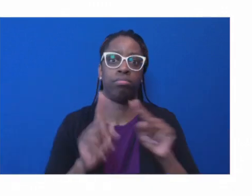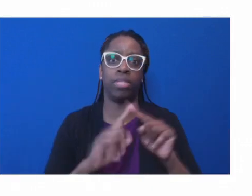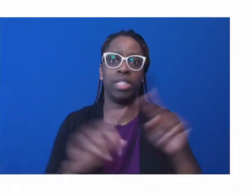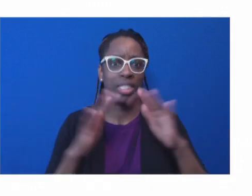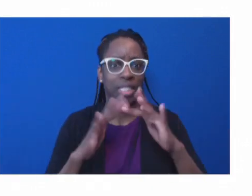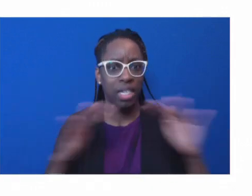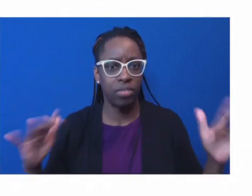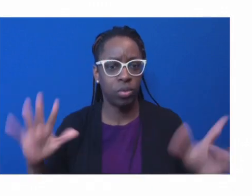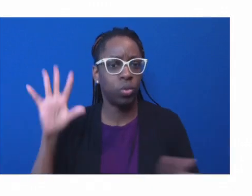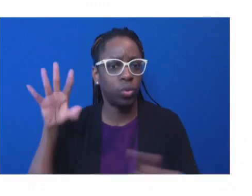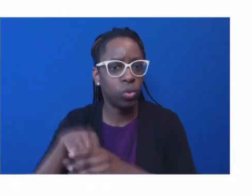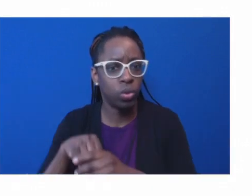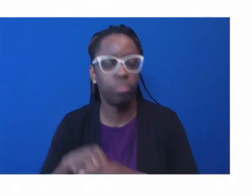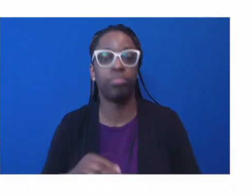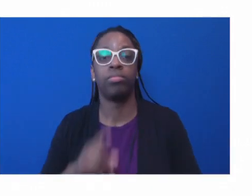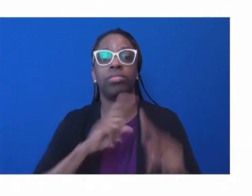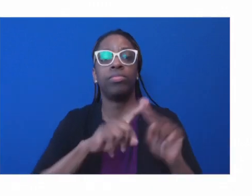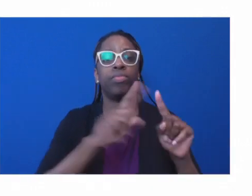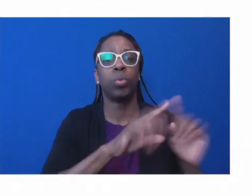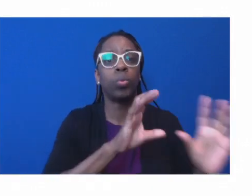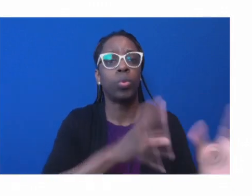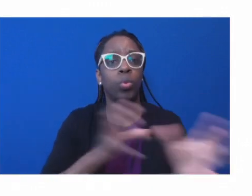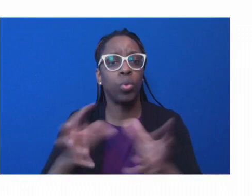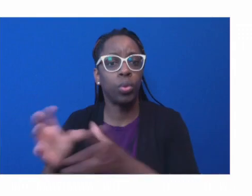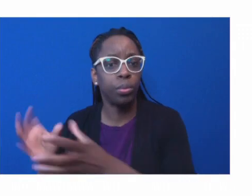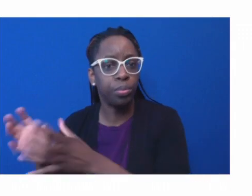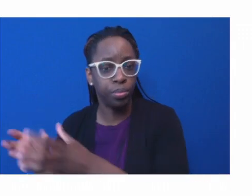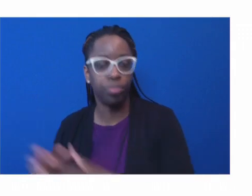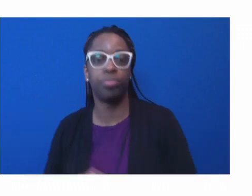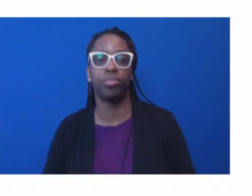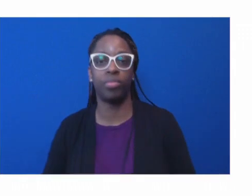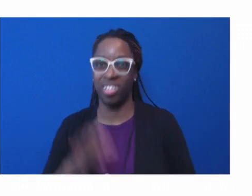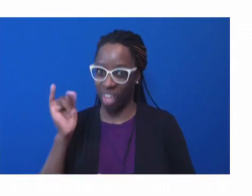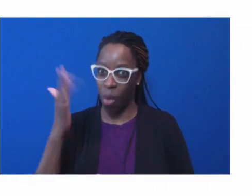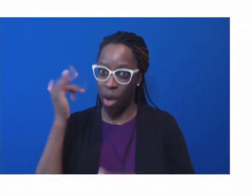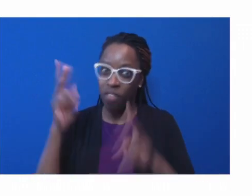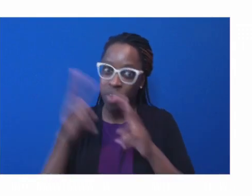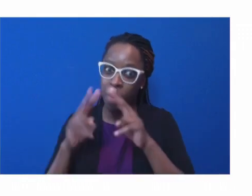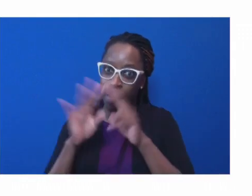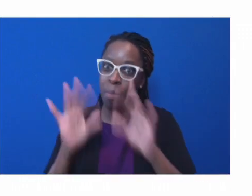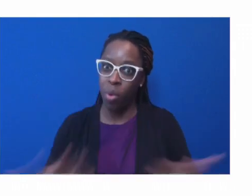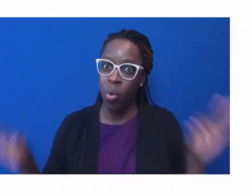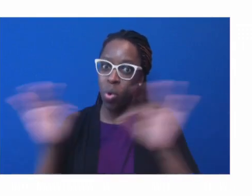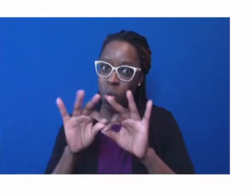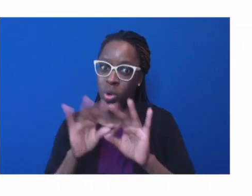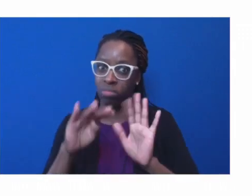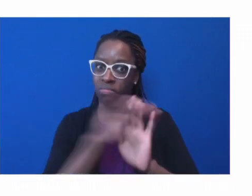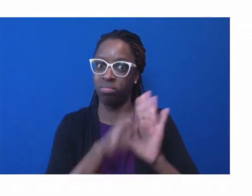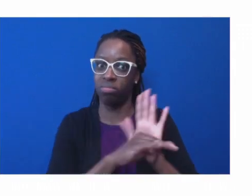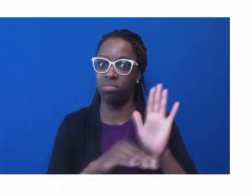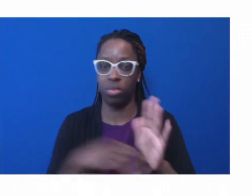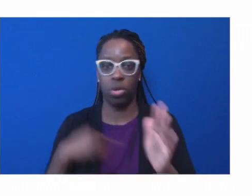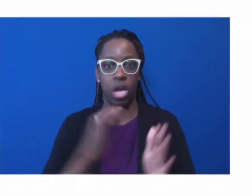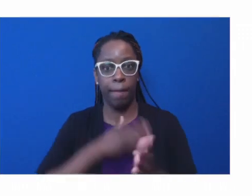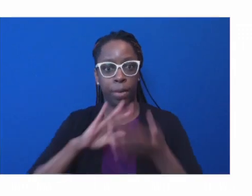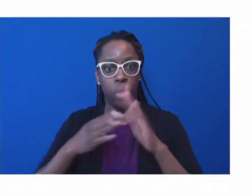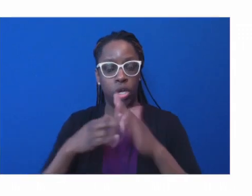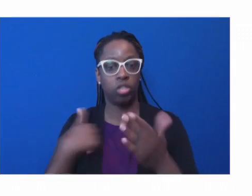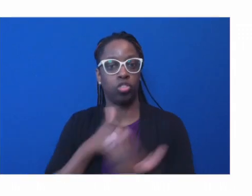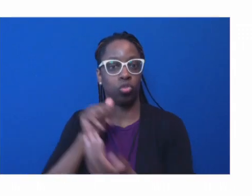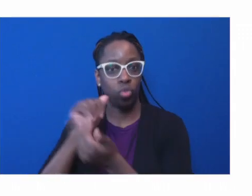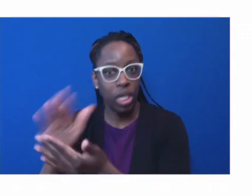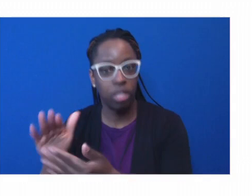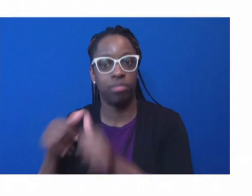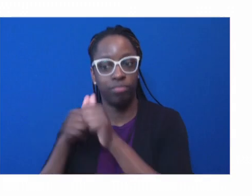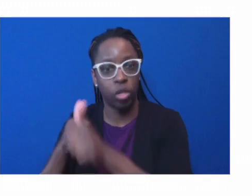it's all in approach as we look forward. And when, um, I, I do say in it together, but I w I will say the